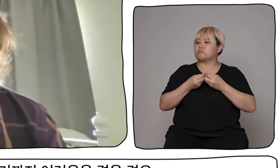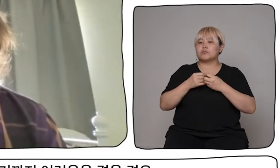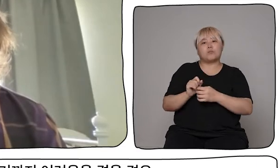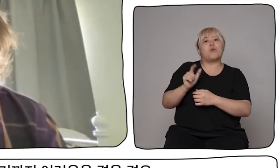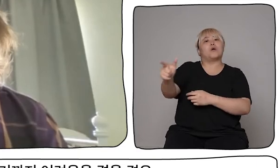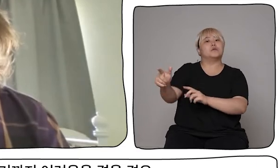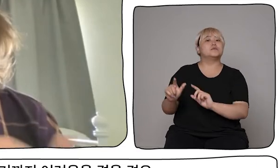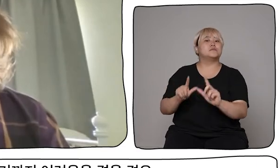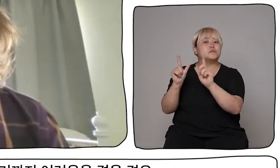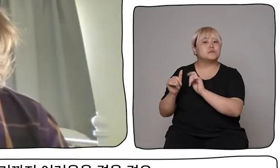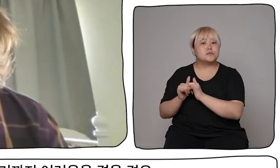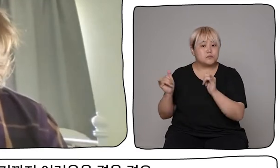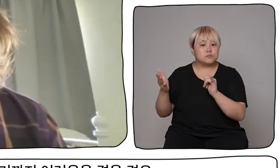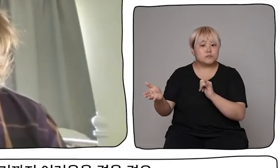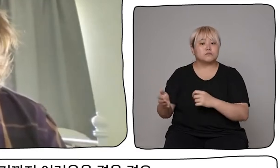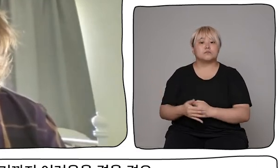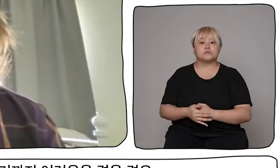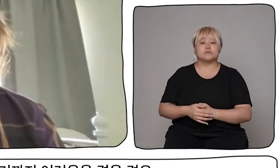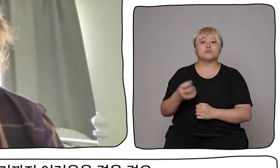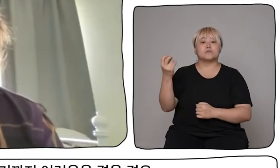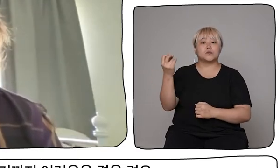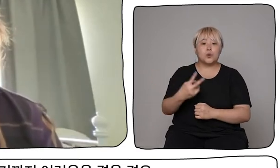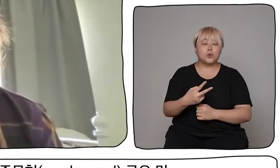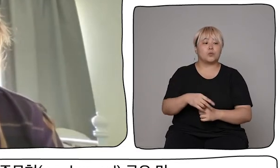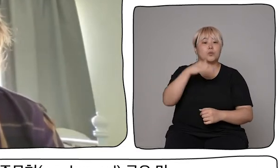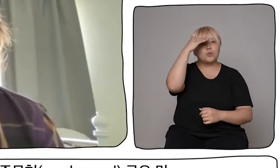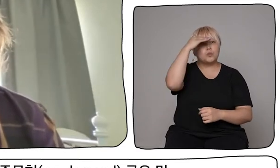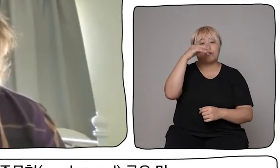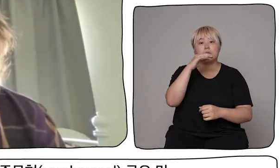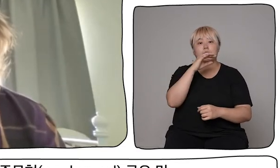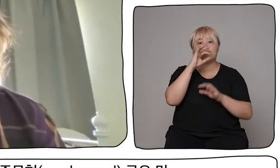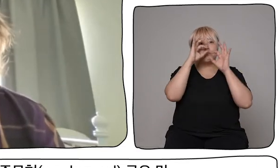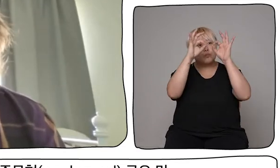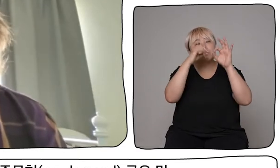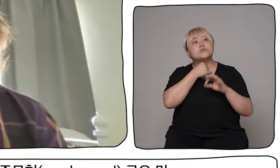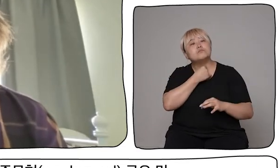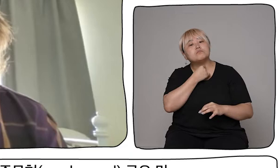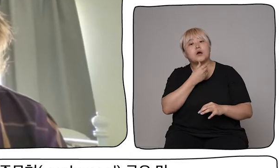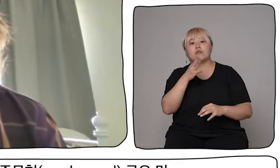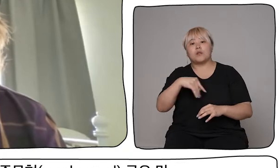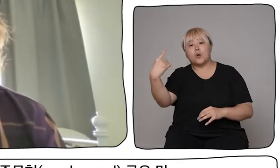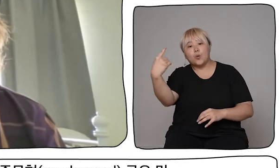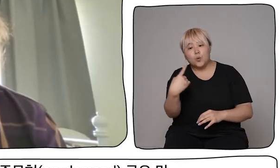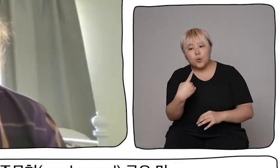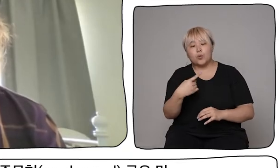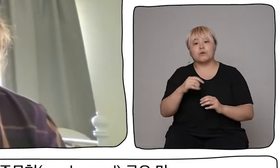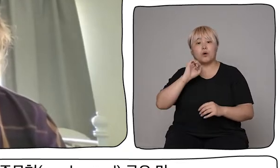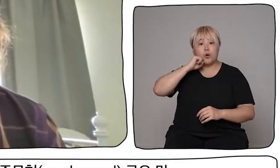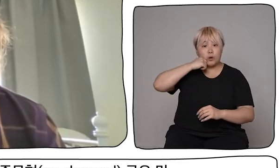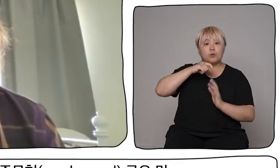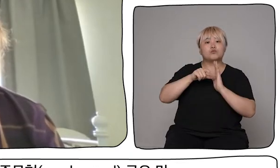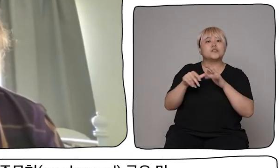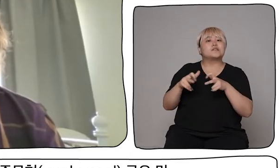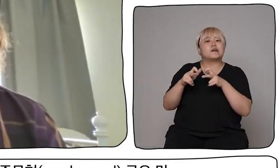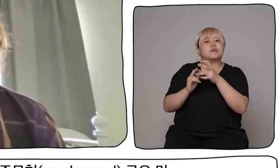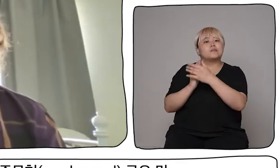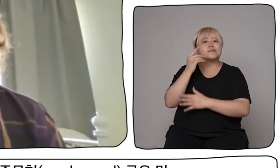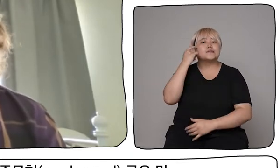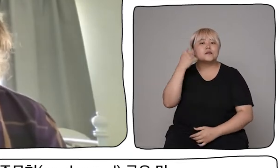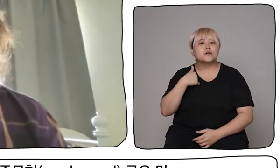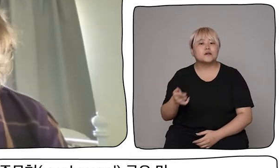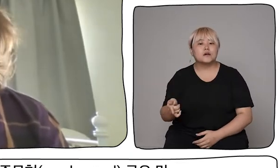you would struggle to get to that location to watch that performance. But through live streaming, through recording and on-demand sharing, through